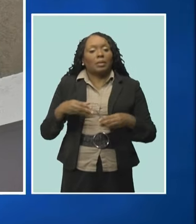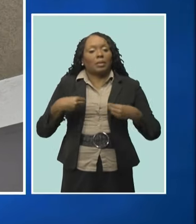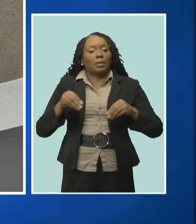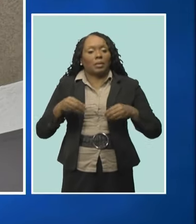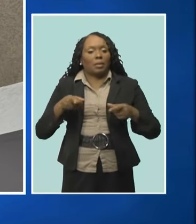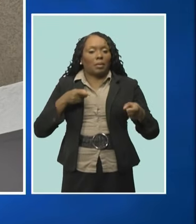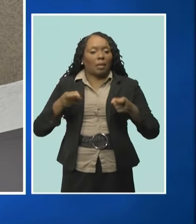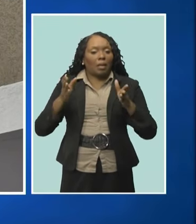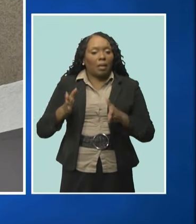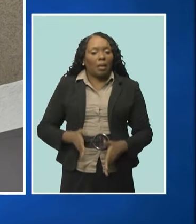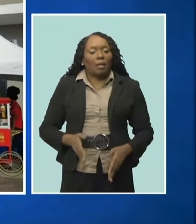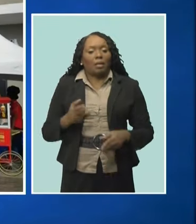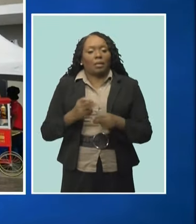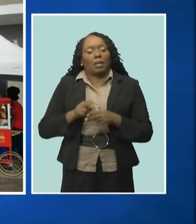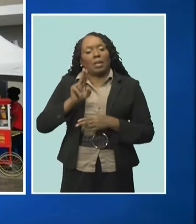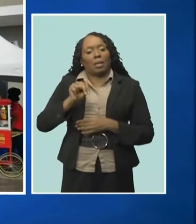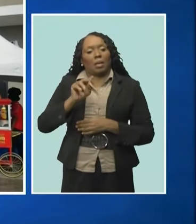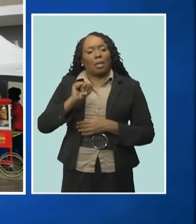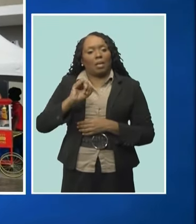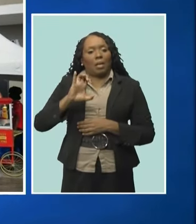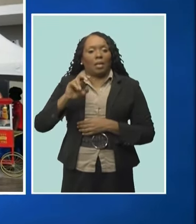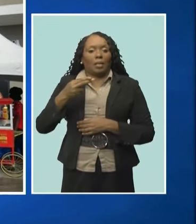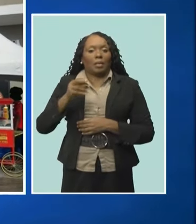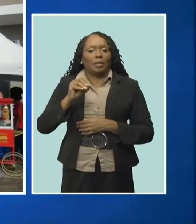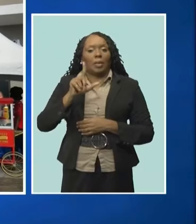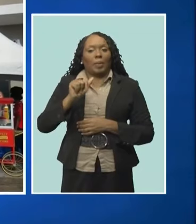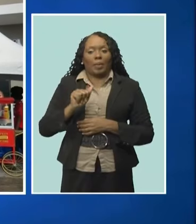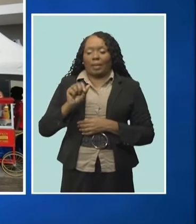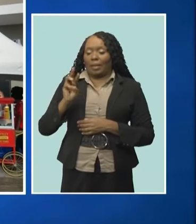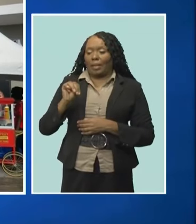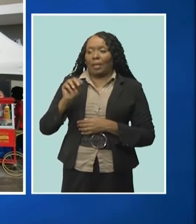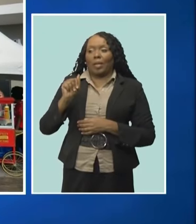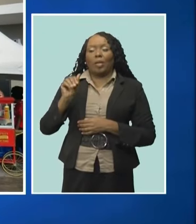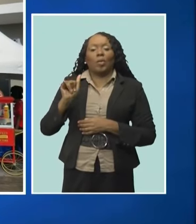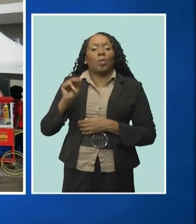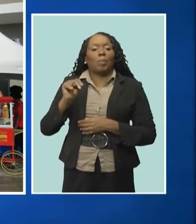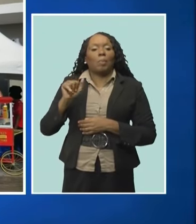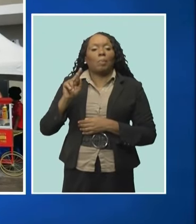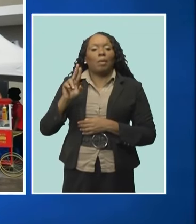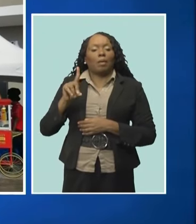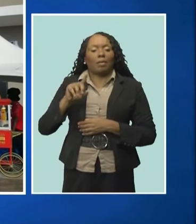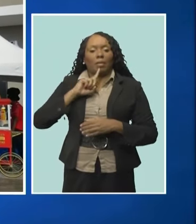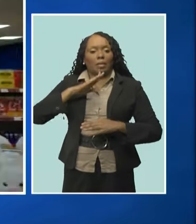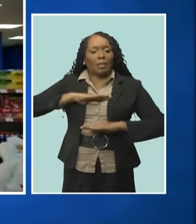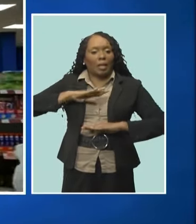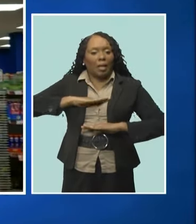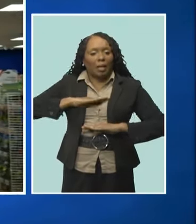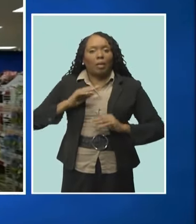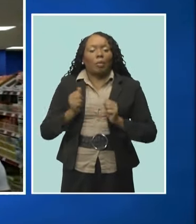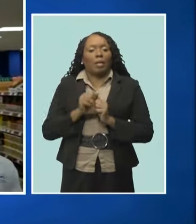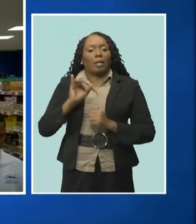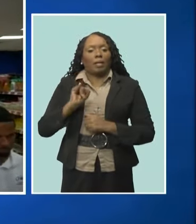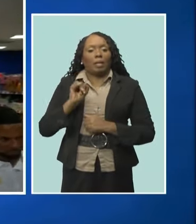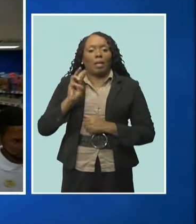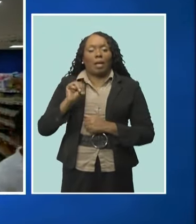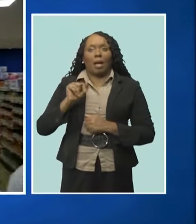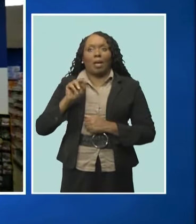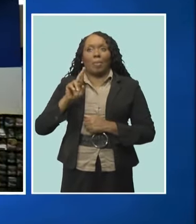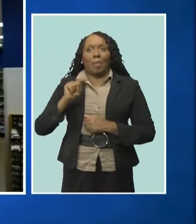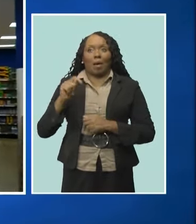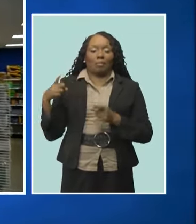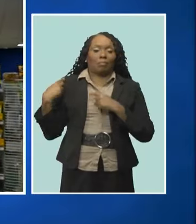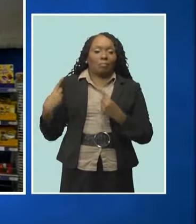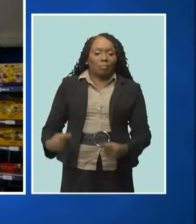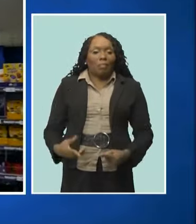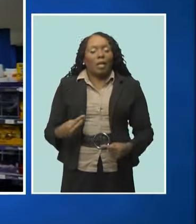Sales and Marketing Manager, Nicola Maynard, says that she's satisfied with the impact made by iMart over the years and there are